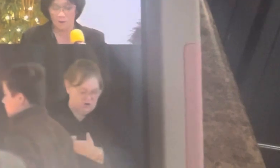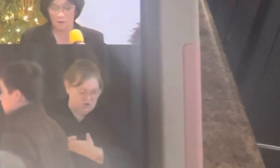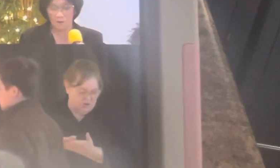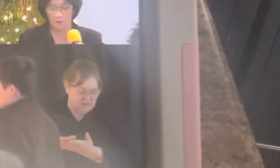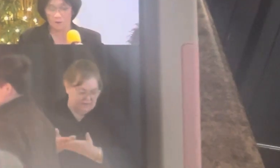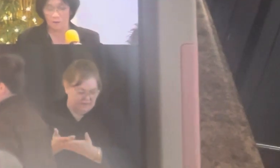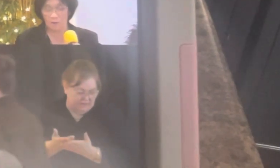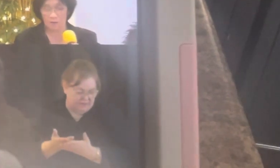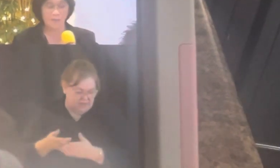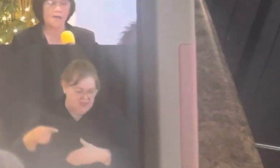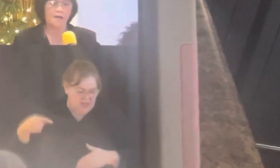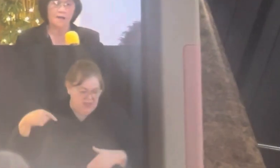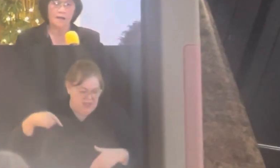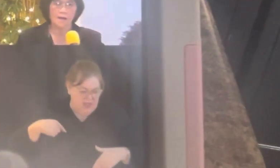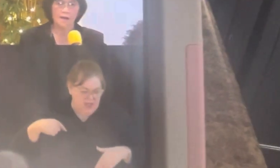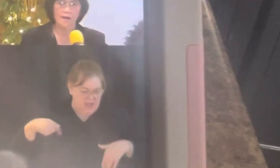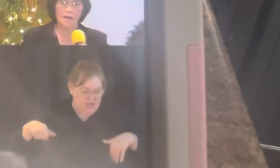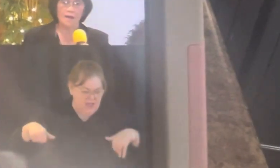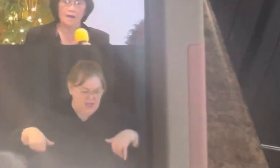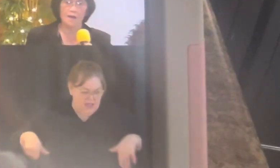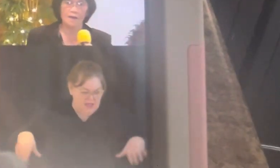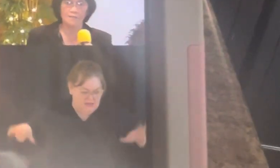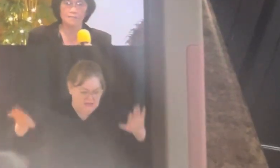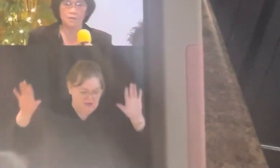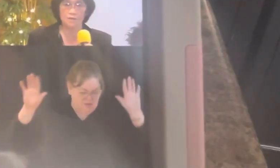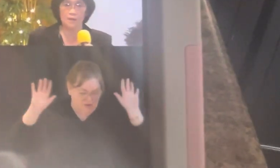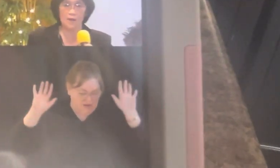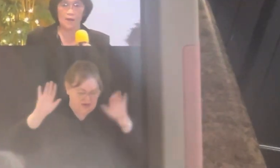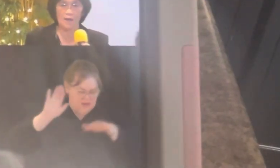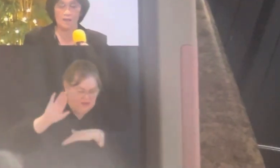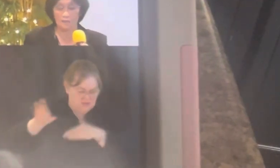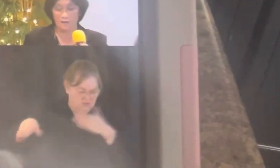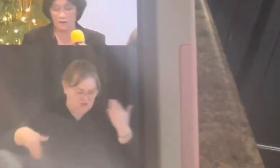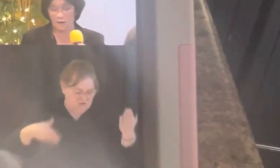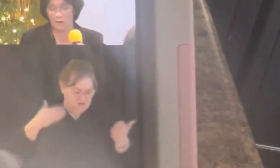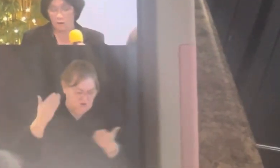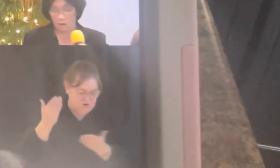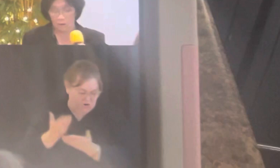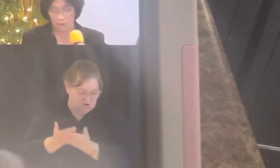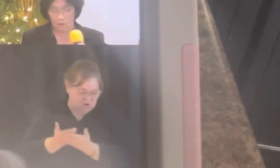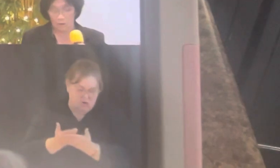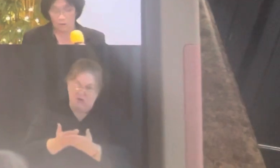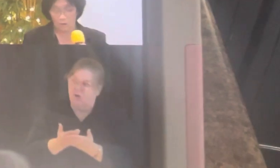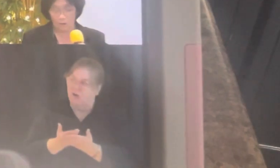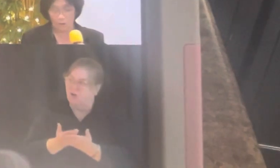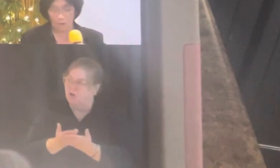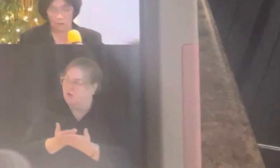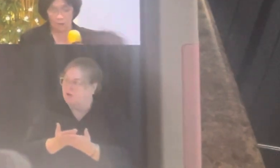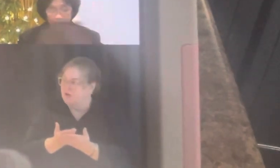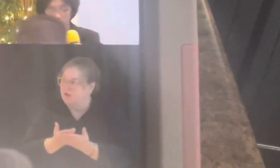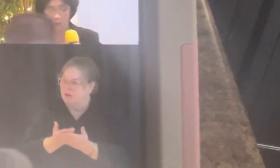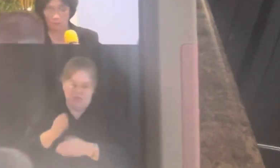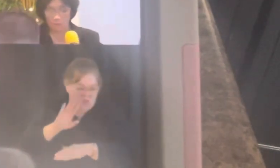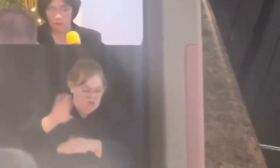to surrender all